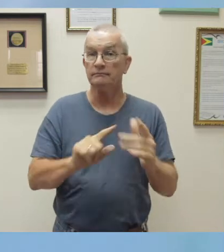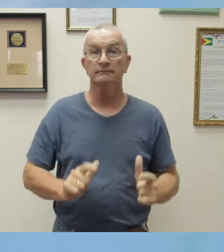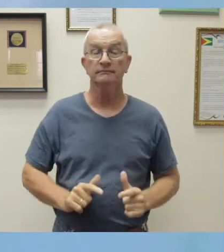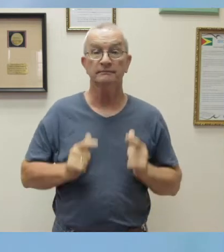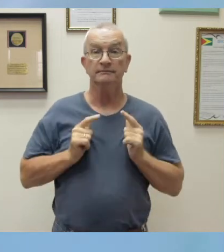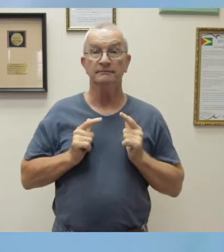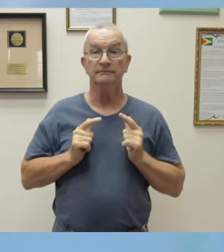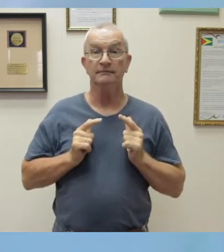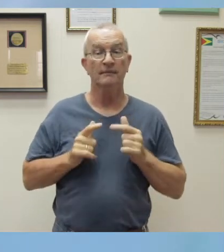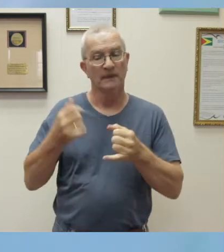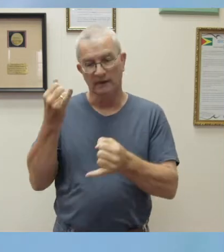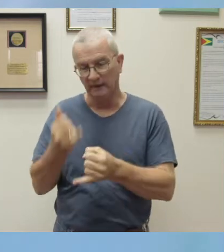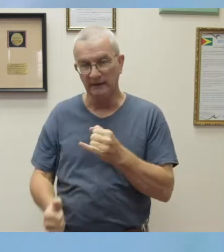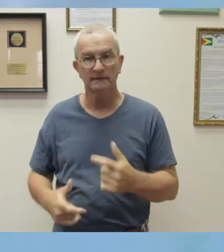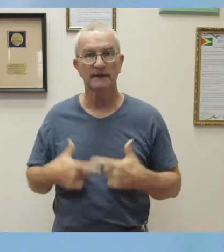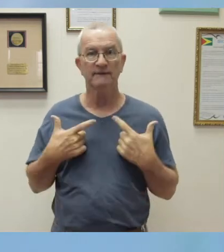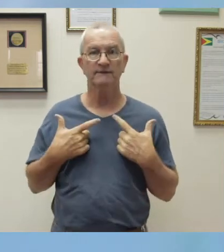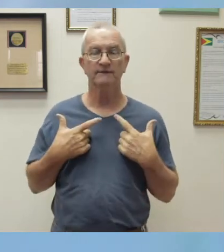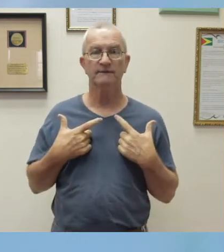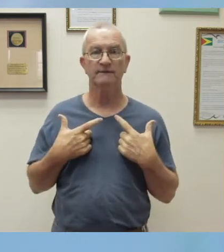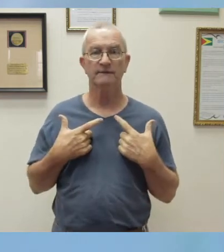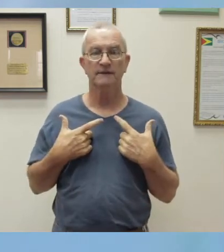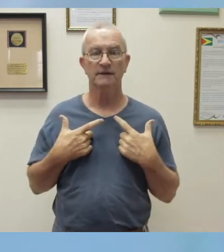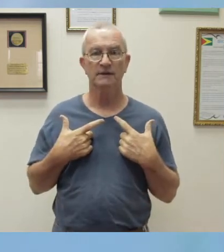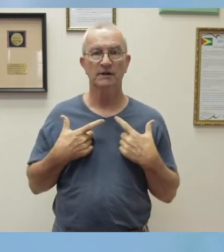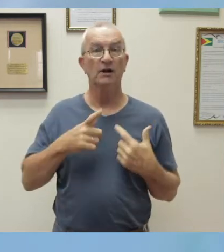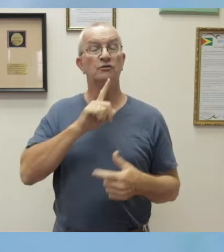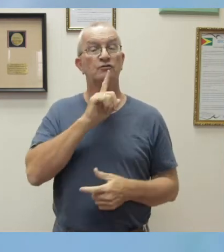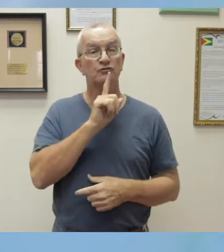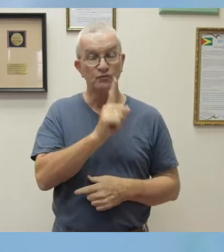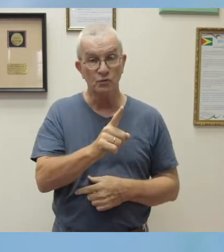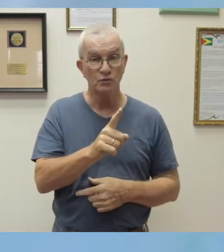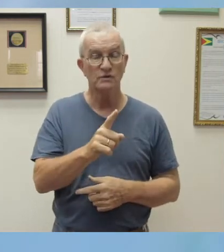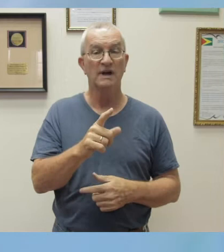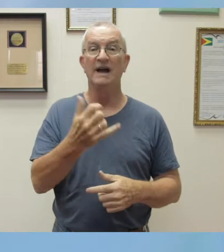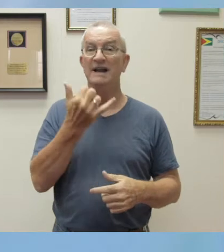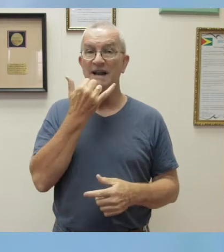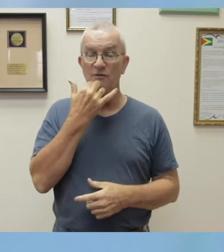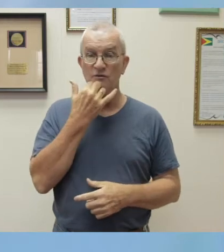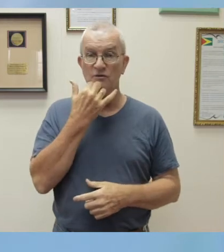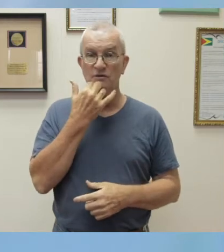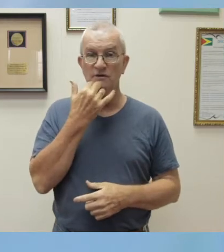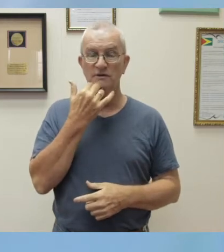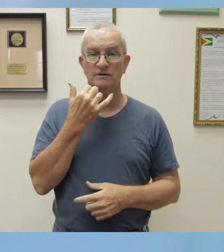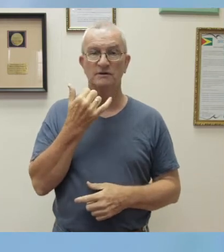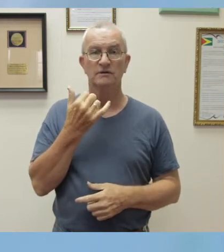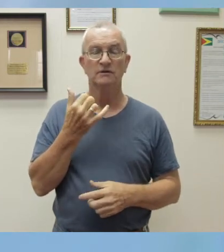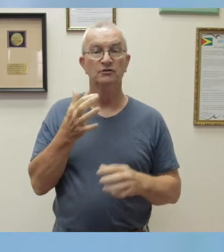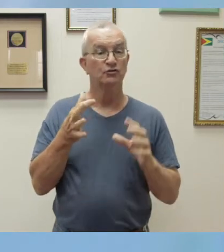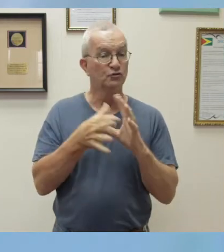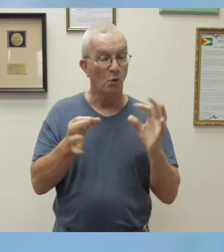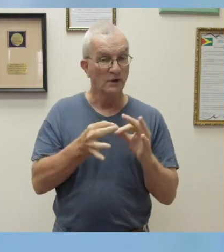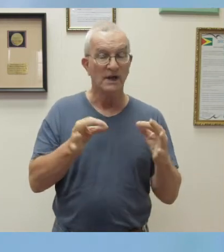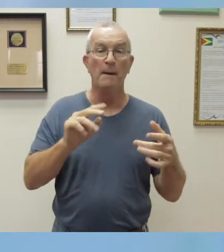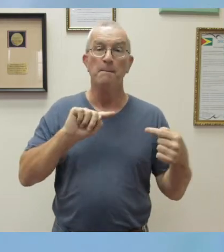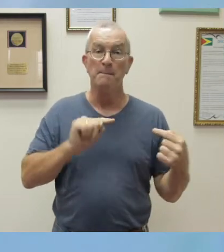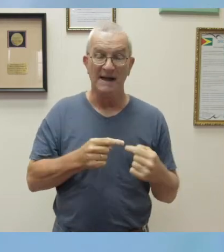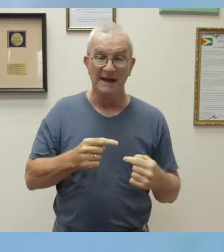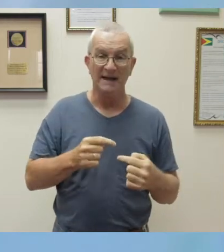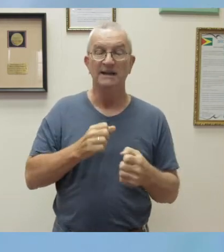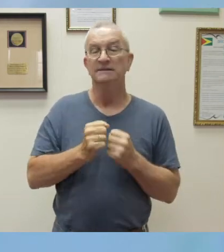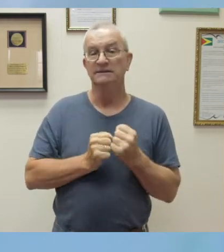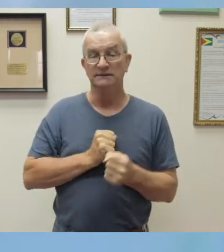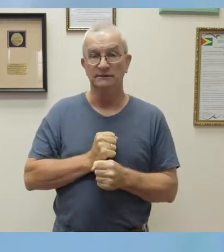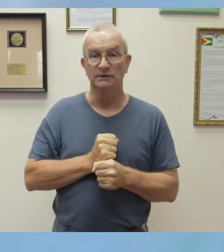of truth and error, or pain and suffering, of